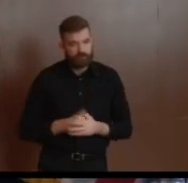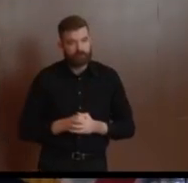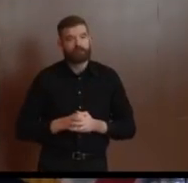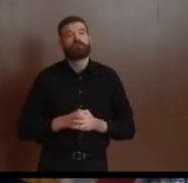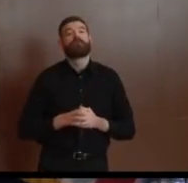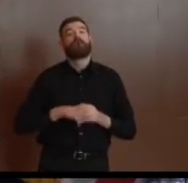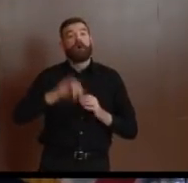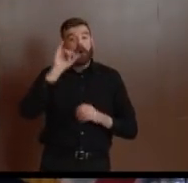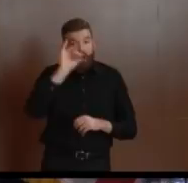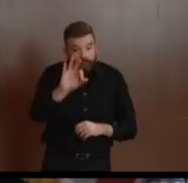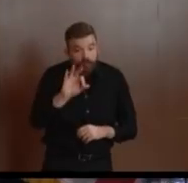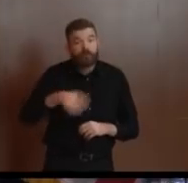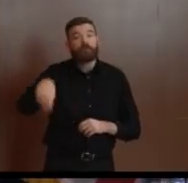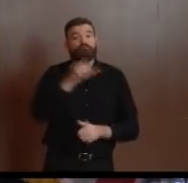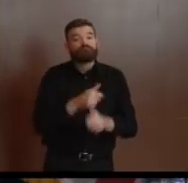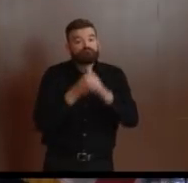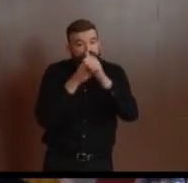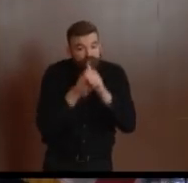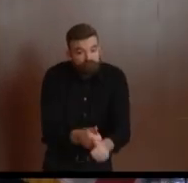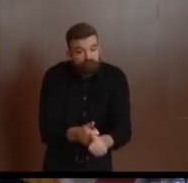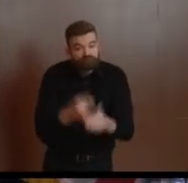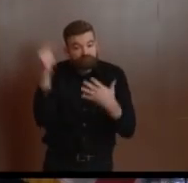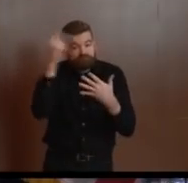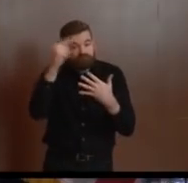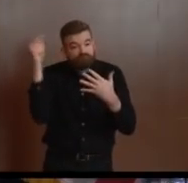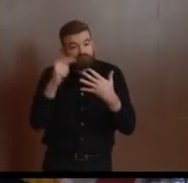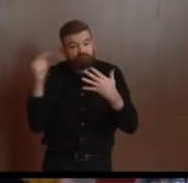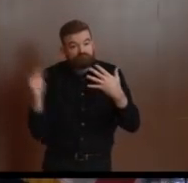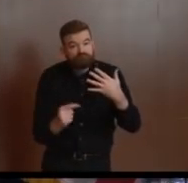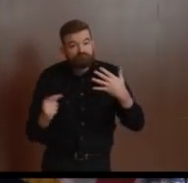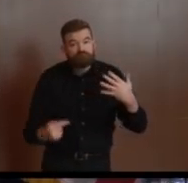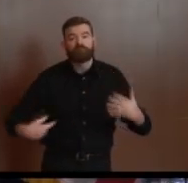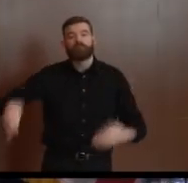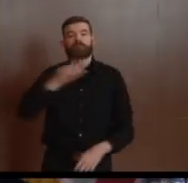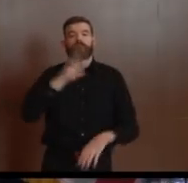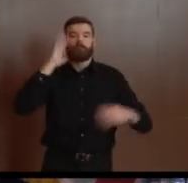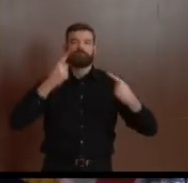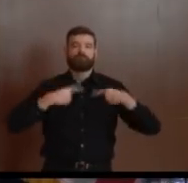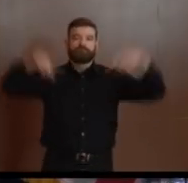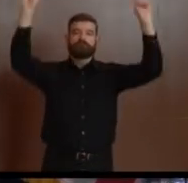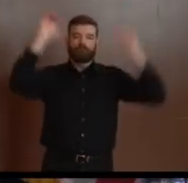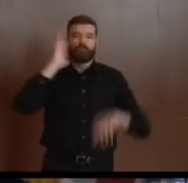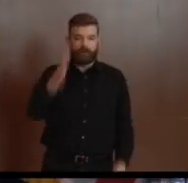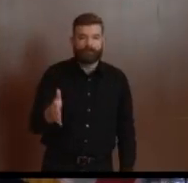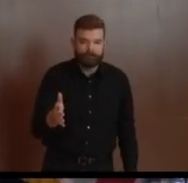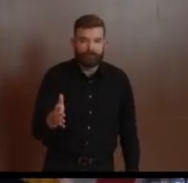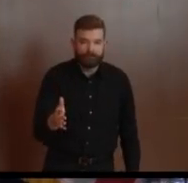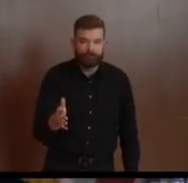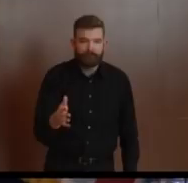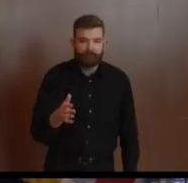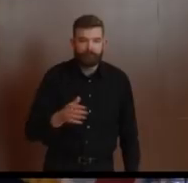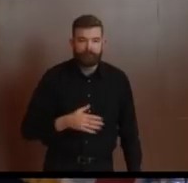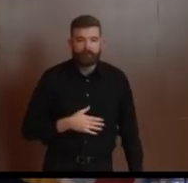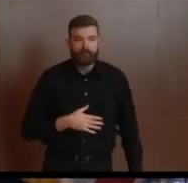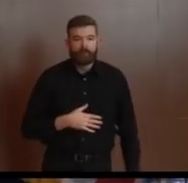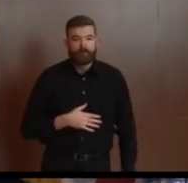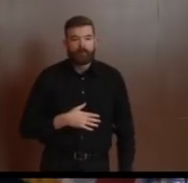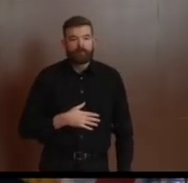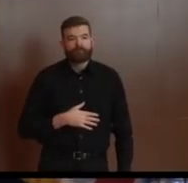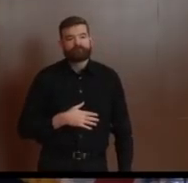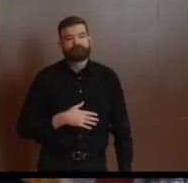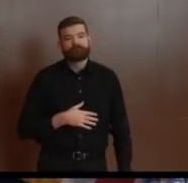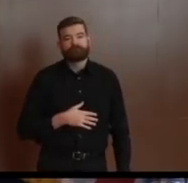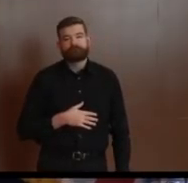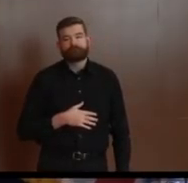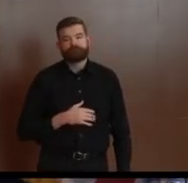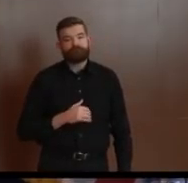as one family than ever before. So thank you to each and every one of you. With that, please help me welcome the woman who needs no introduction, the